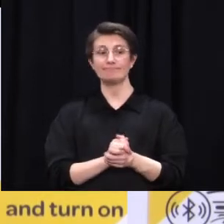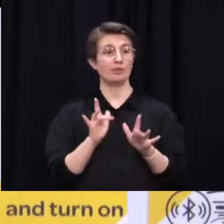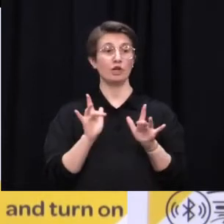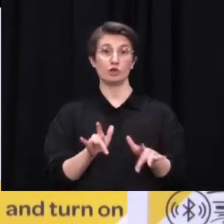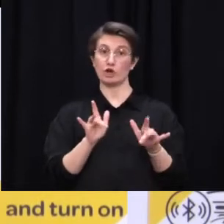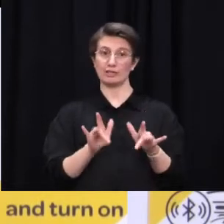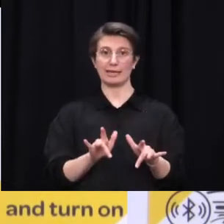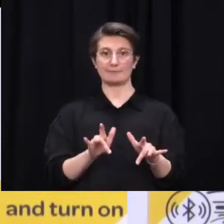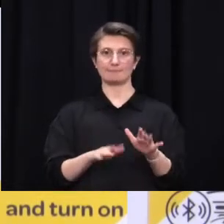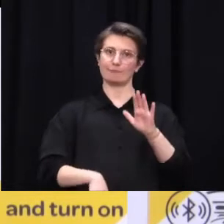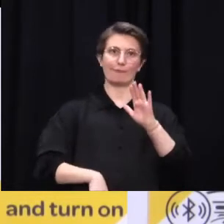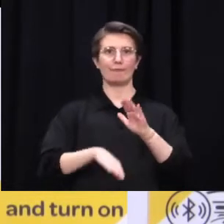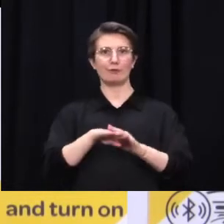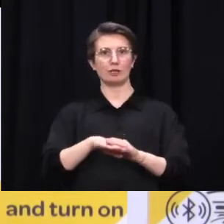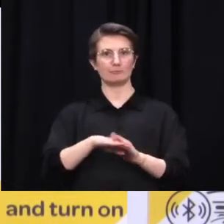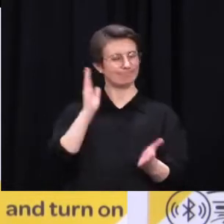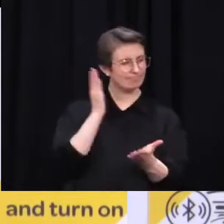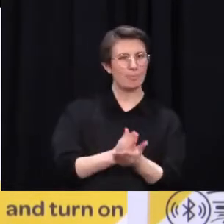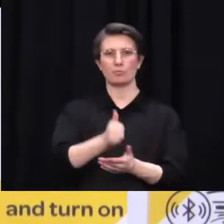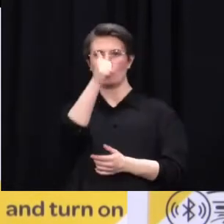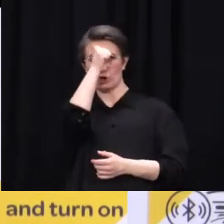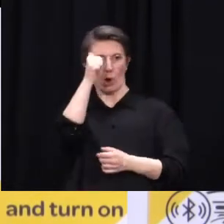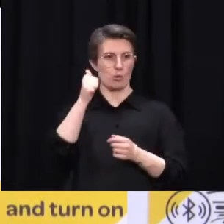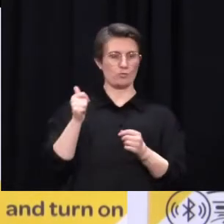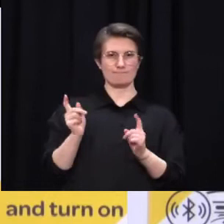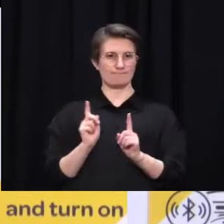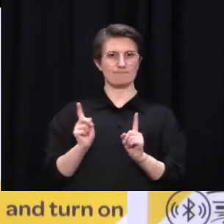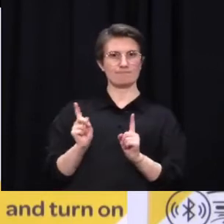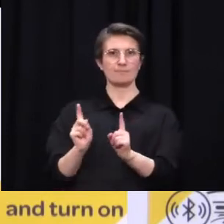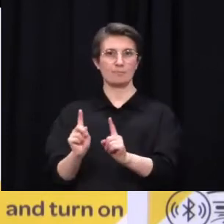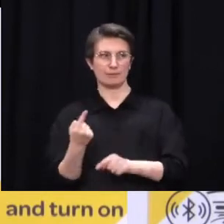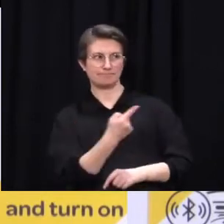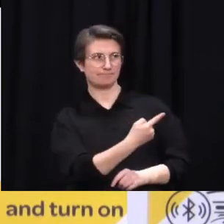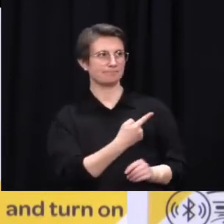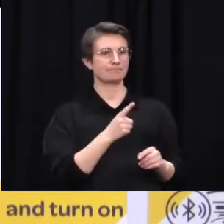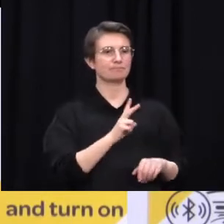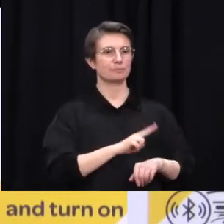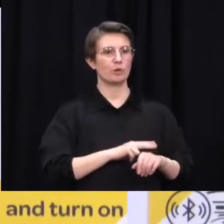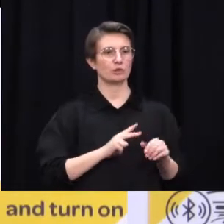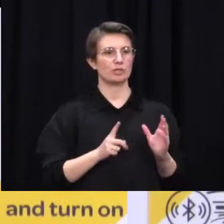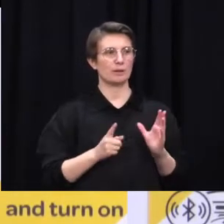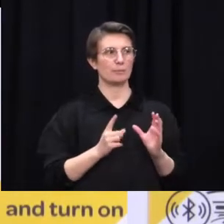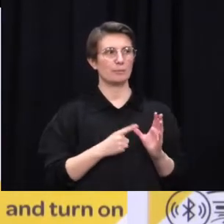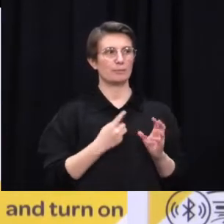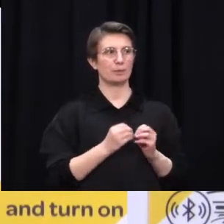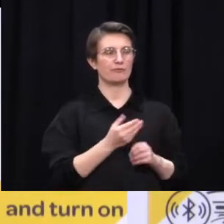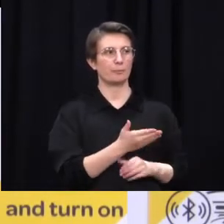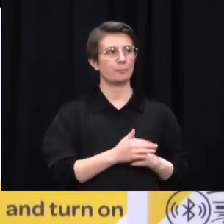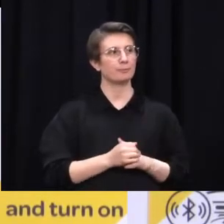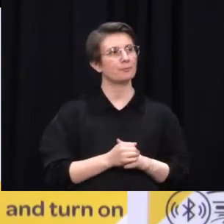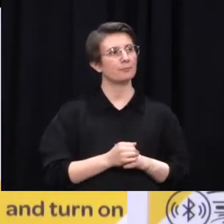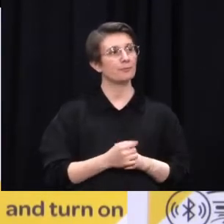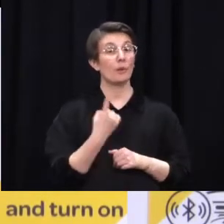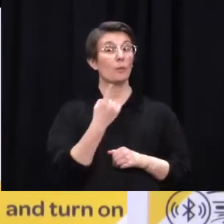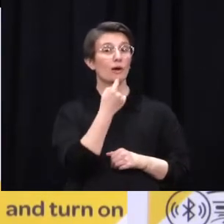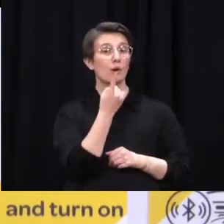at this point. I'll invite the Director-General to make a comment as well, if he wants to. Thanks Minister. One comment just